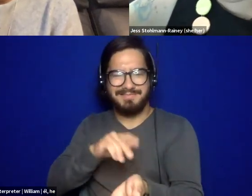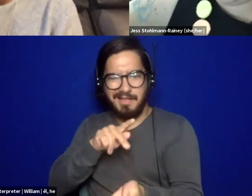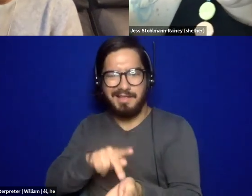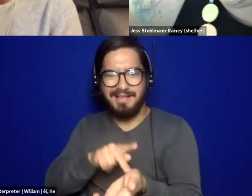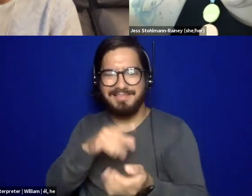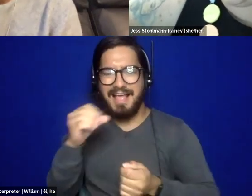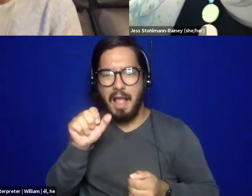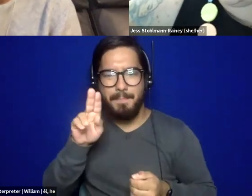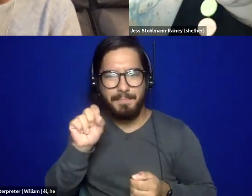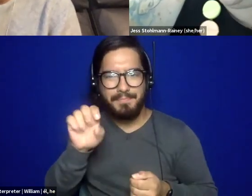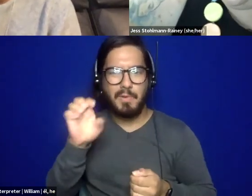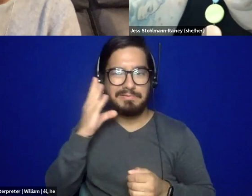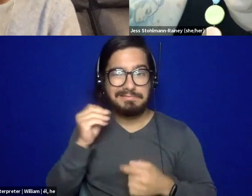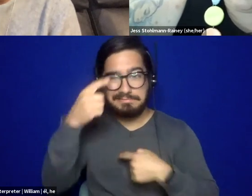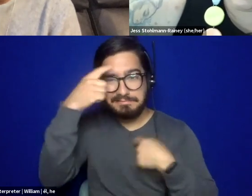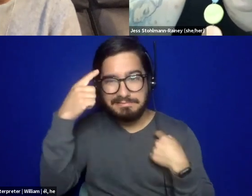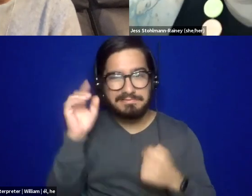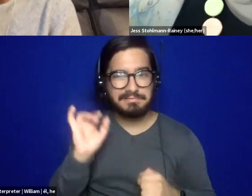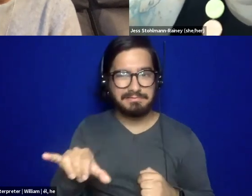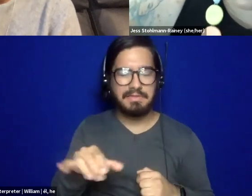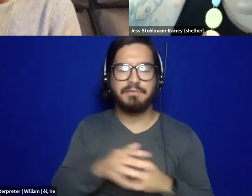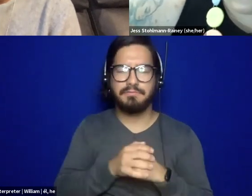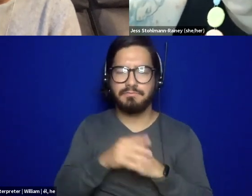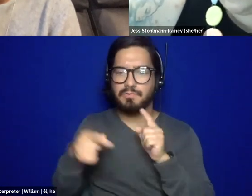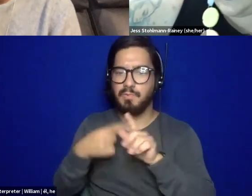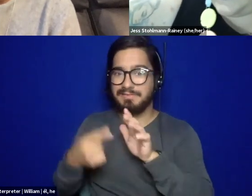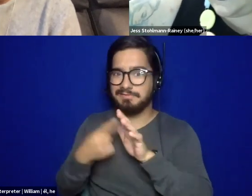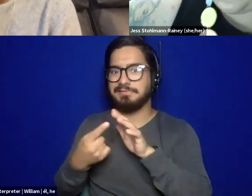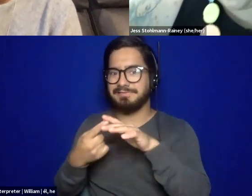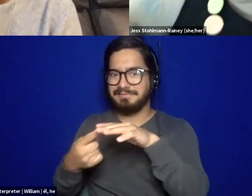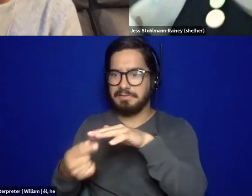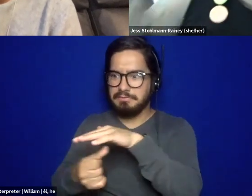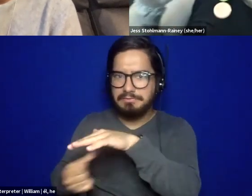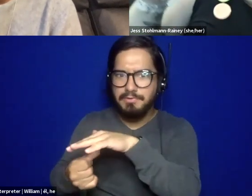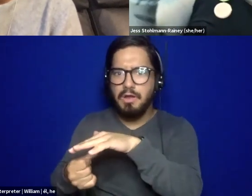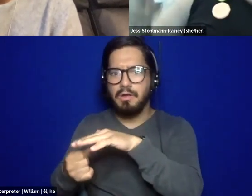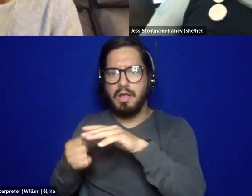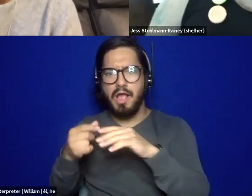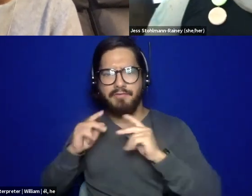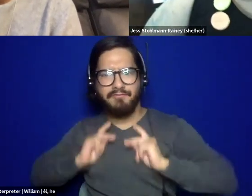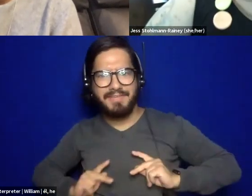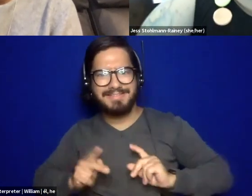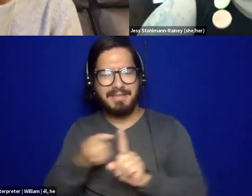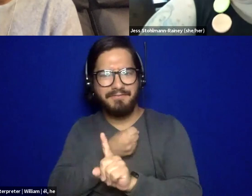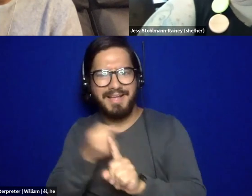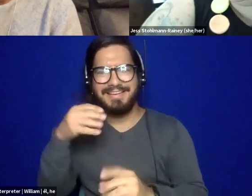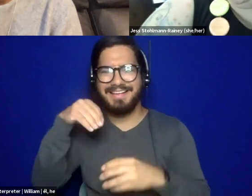experienced things like seclusion, restraint, sexual and physical violence in treatment settings.